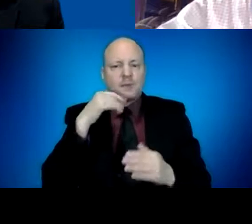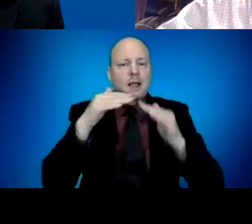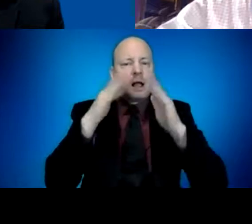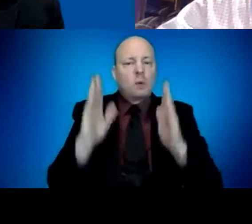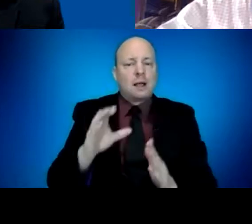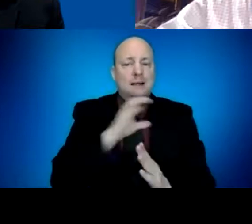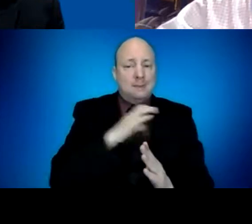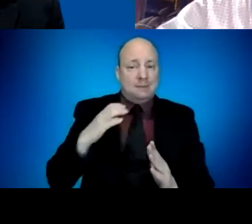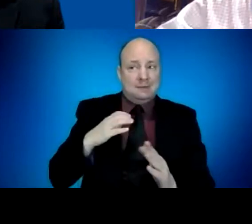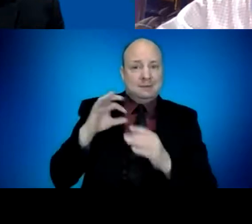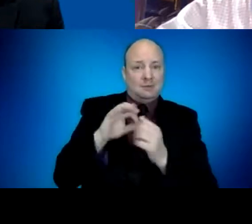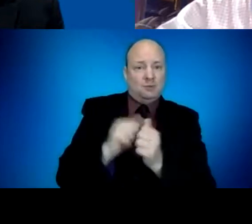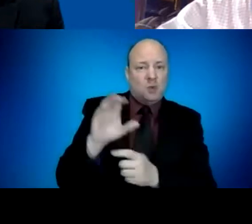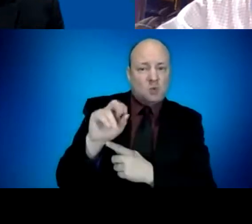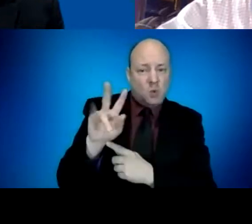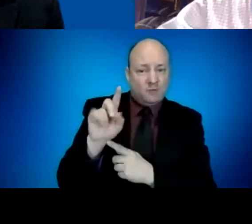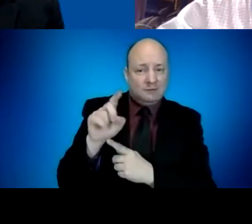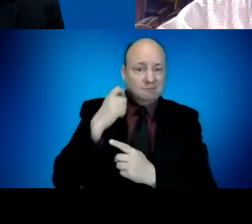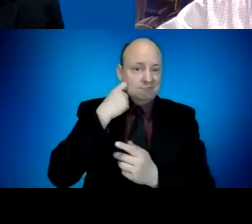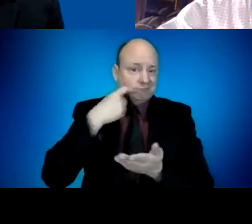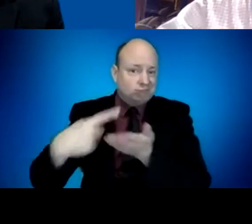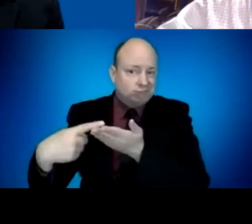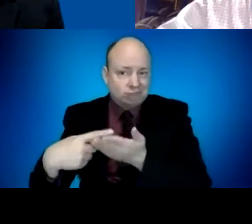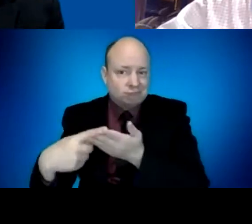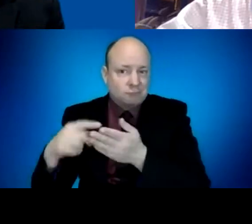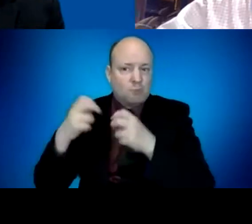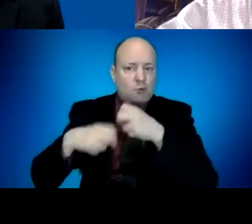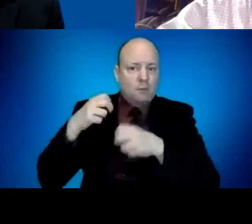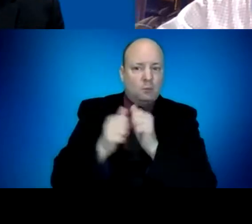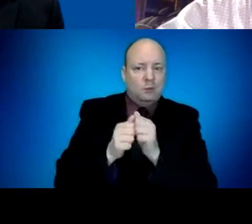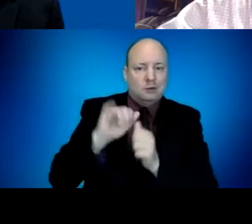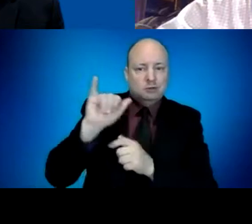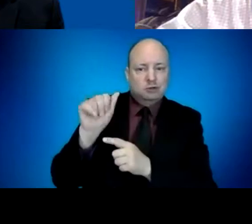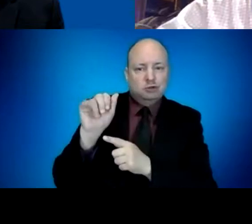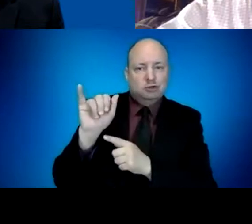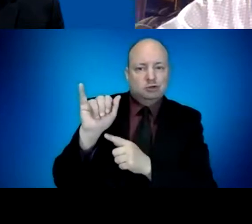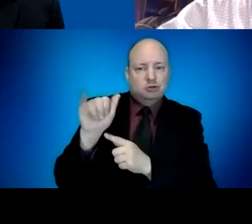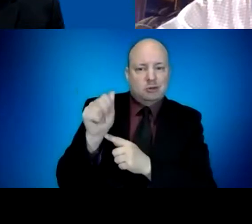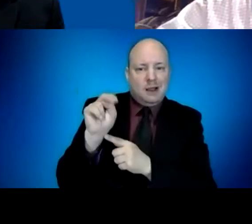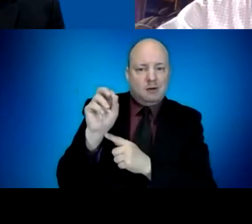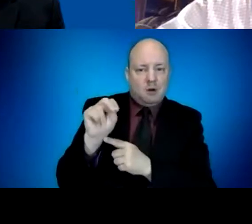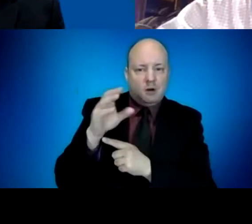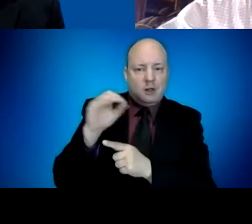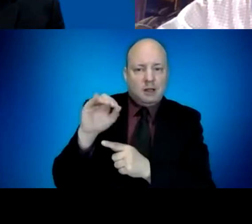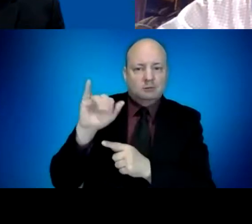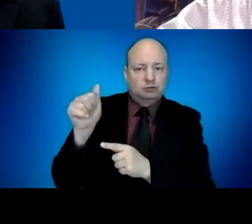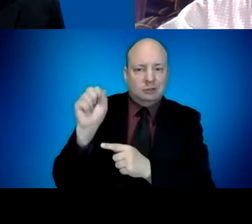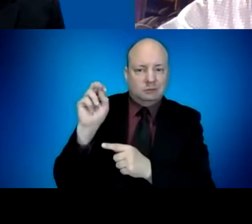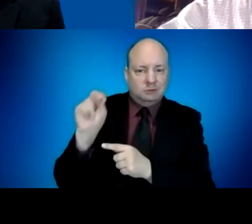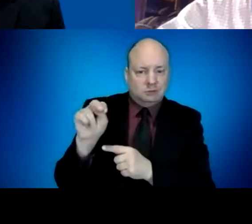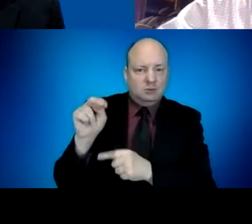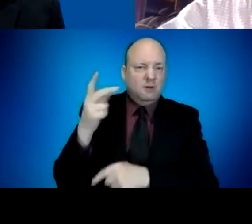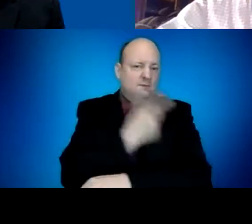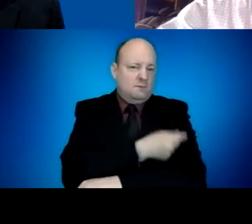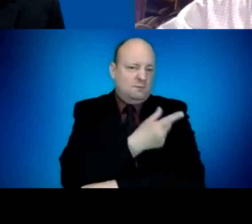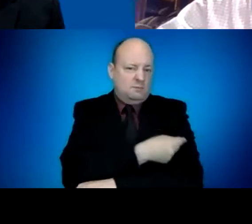problems with the Johnson and Johnson vaccine and how you were really relying on Johnson and